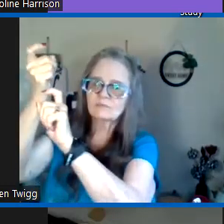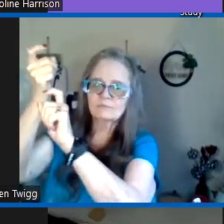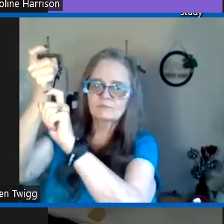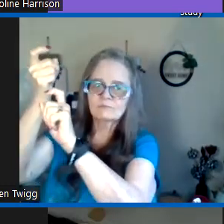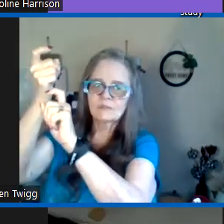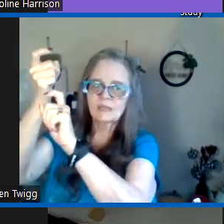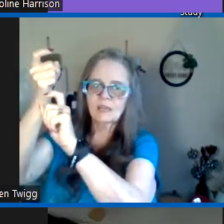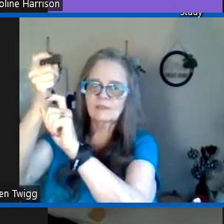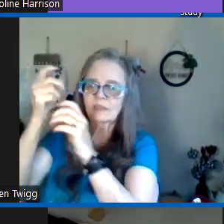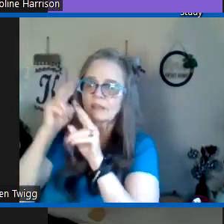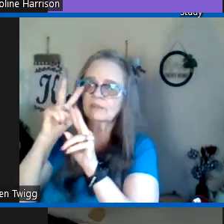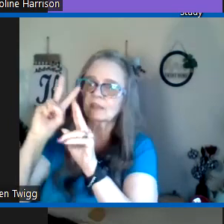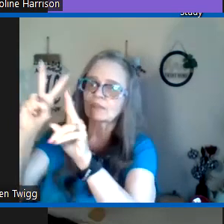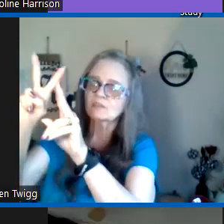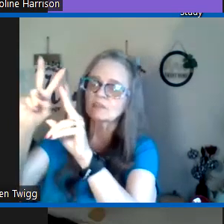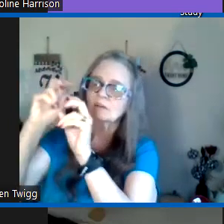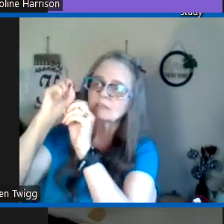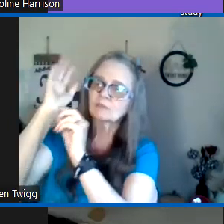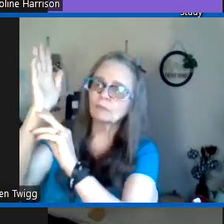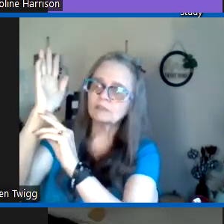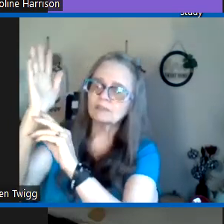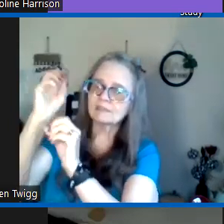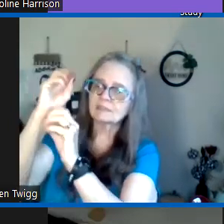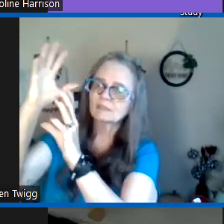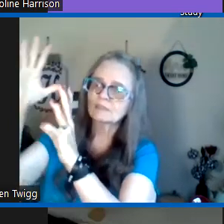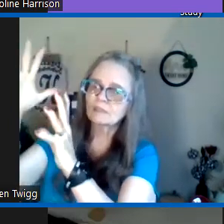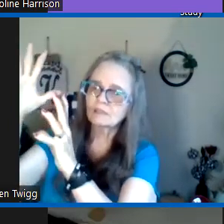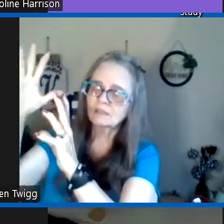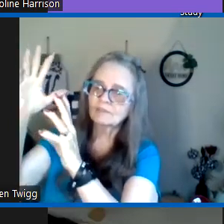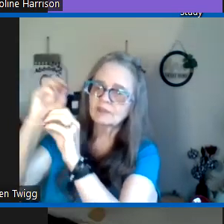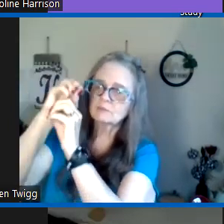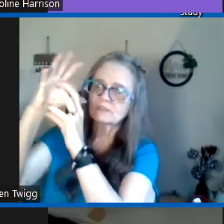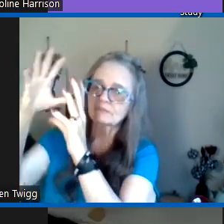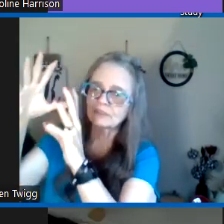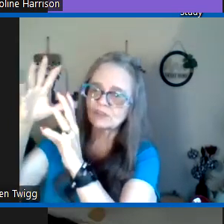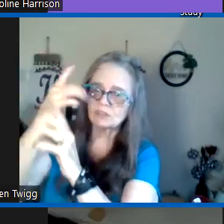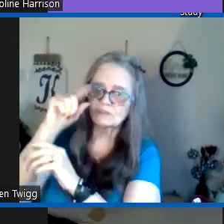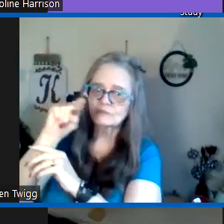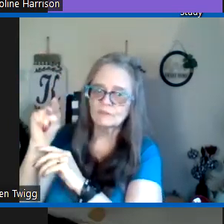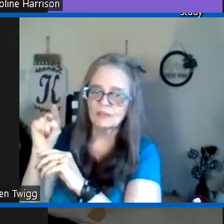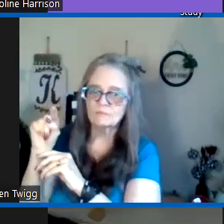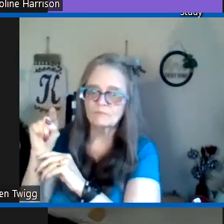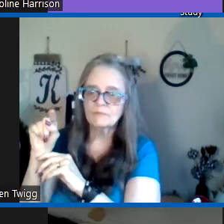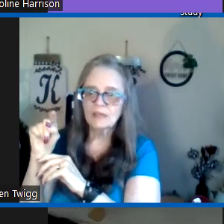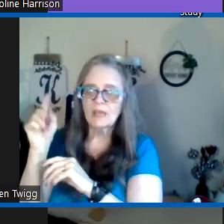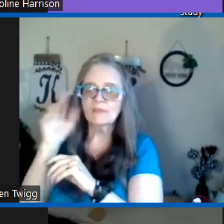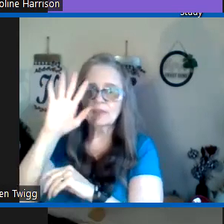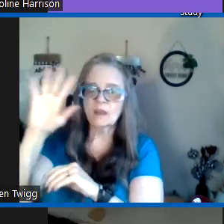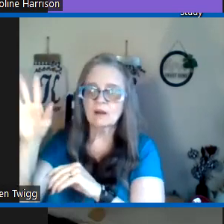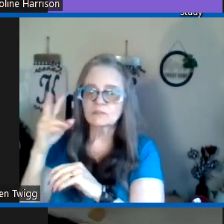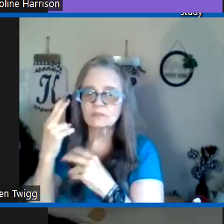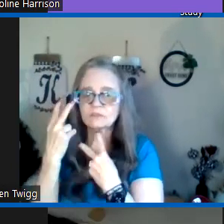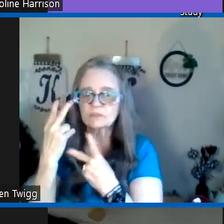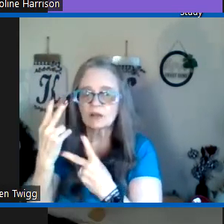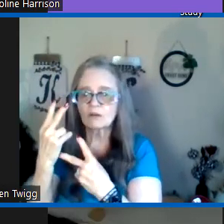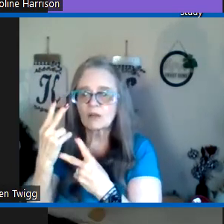and they saw it and witnessed it it was a vision for them and